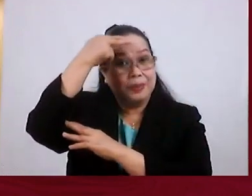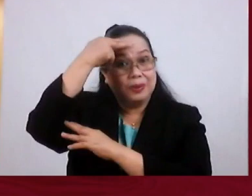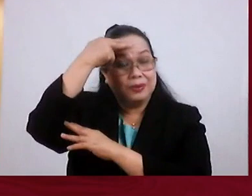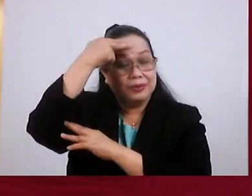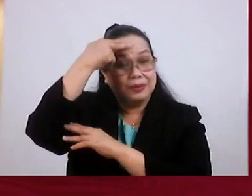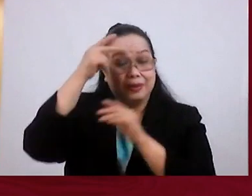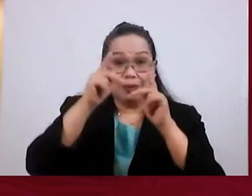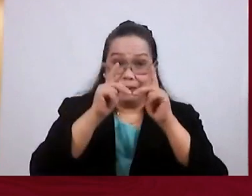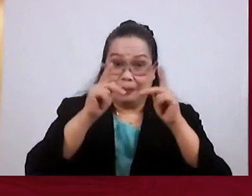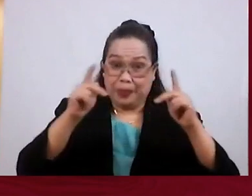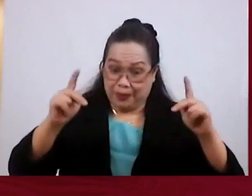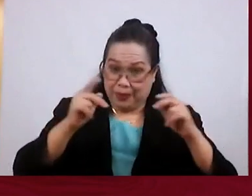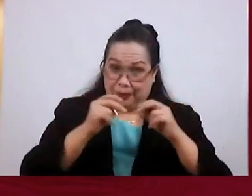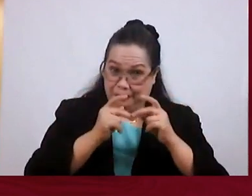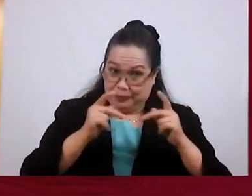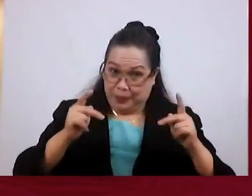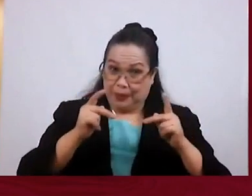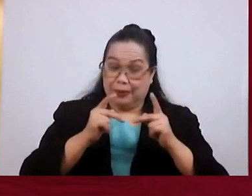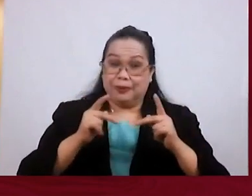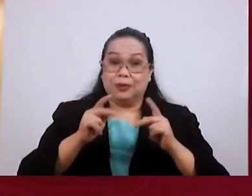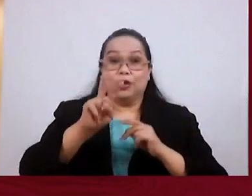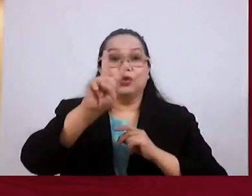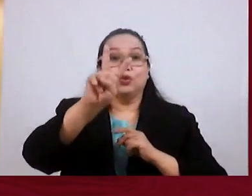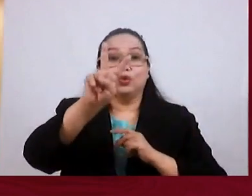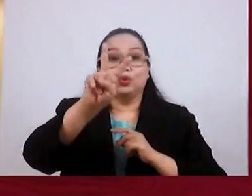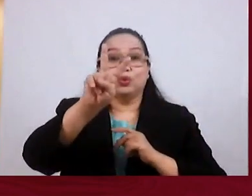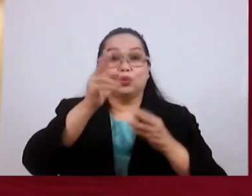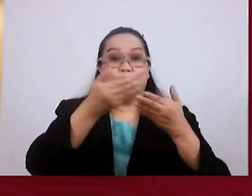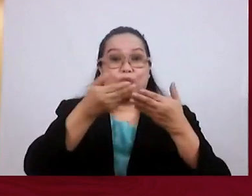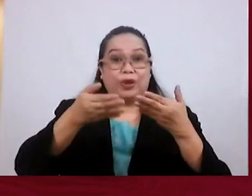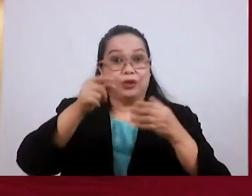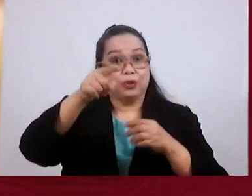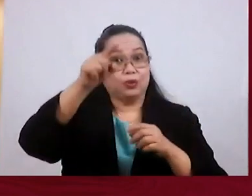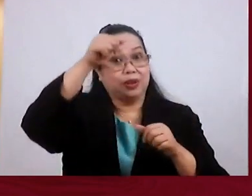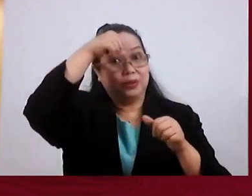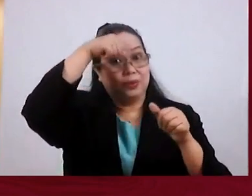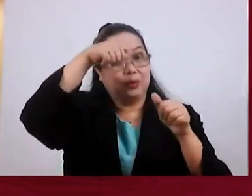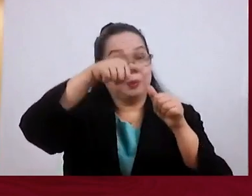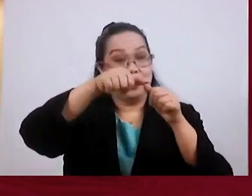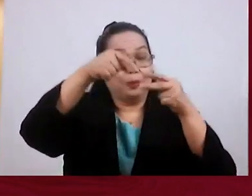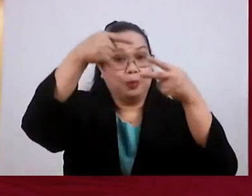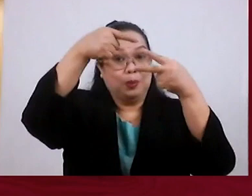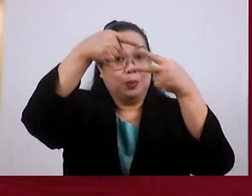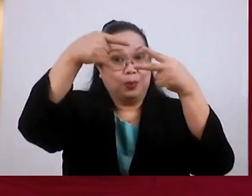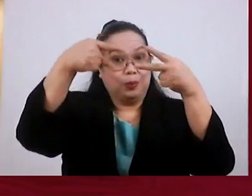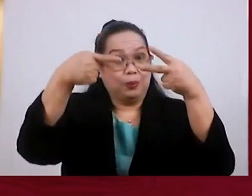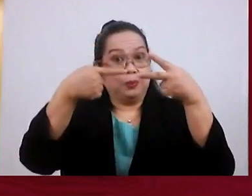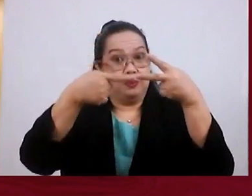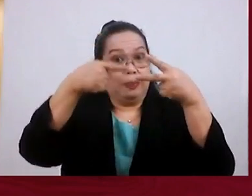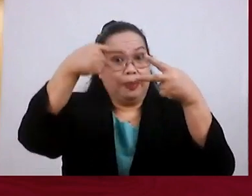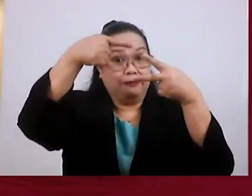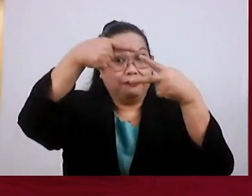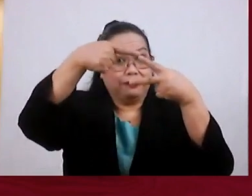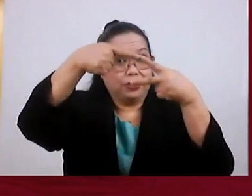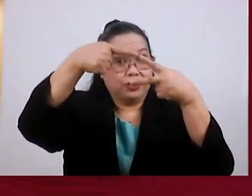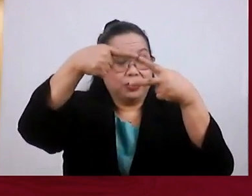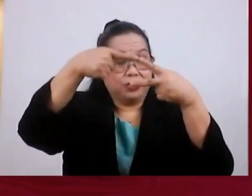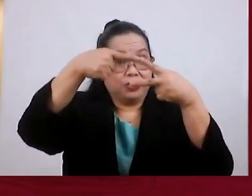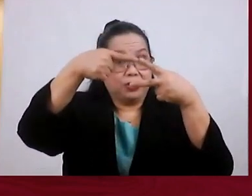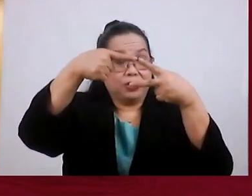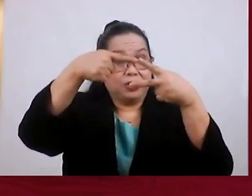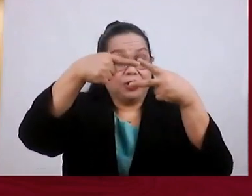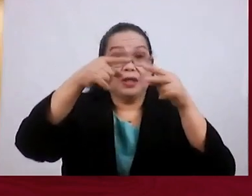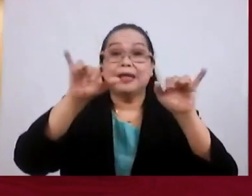paragraph by paragraph. And there are two things I'd like you to remember before I even go further. The first is this.